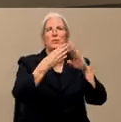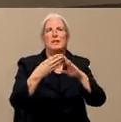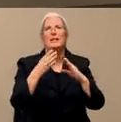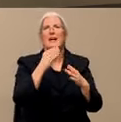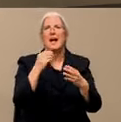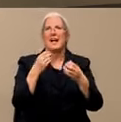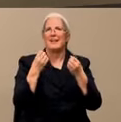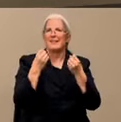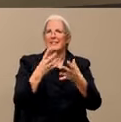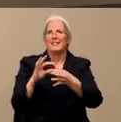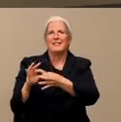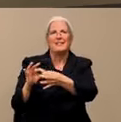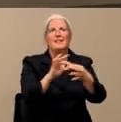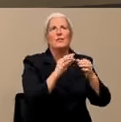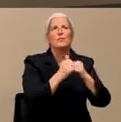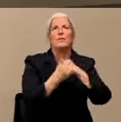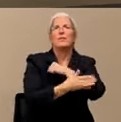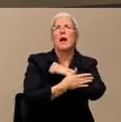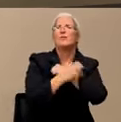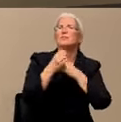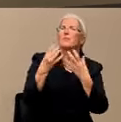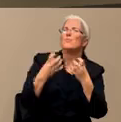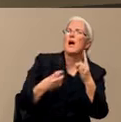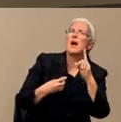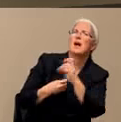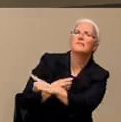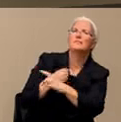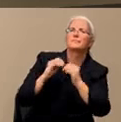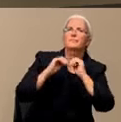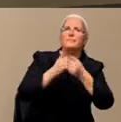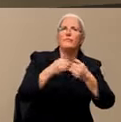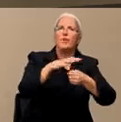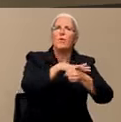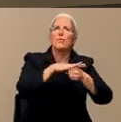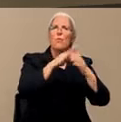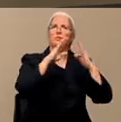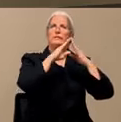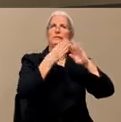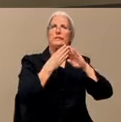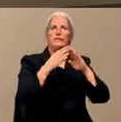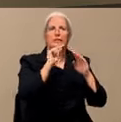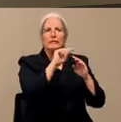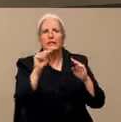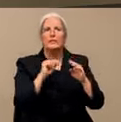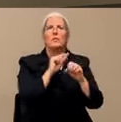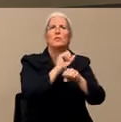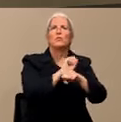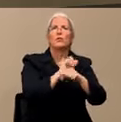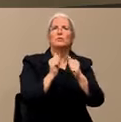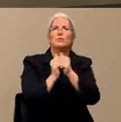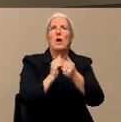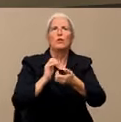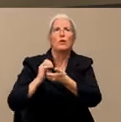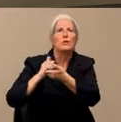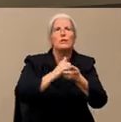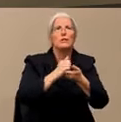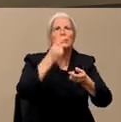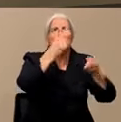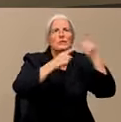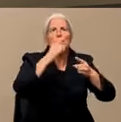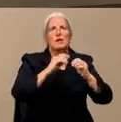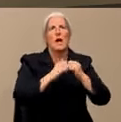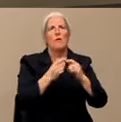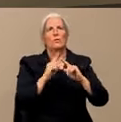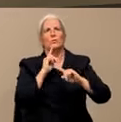So the question is, how are the local cities working together to make sure there's kind of a coordinated response to this effort? How is that